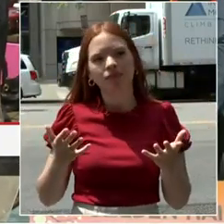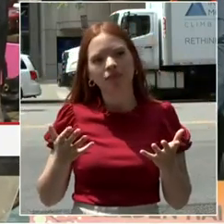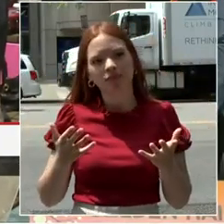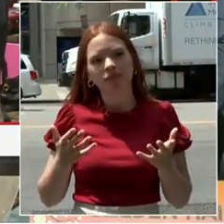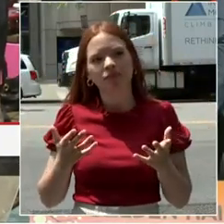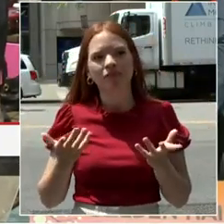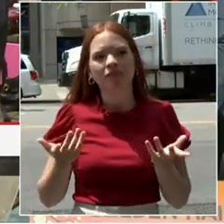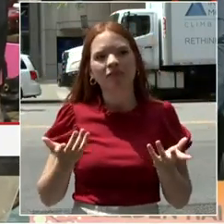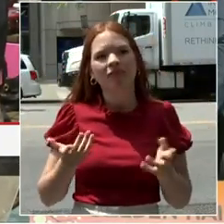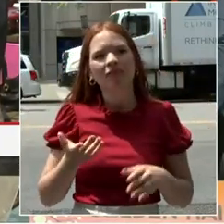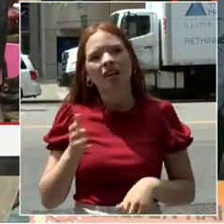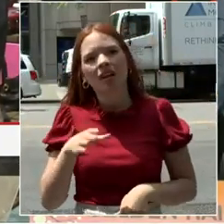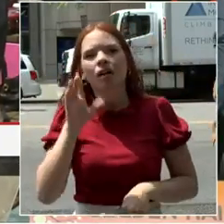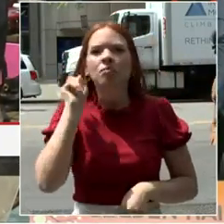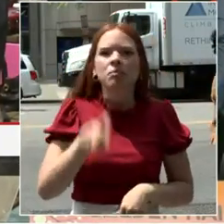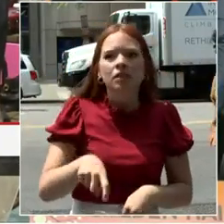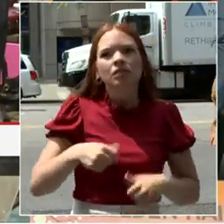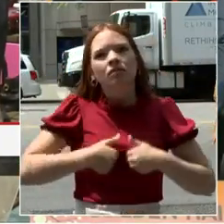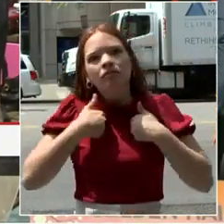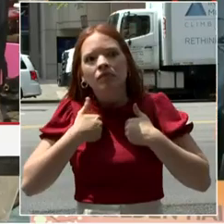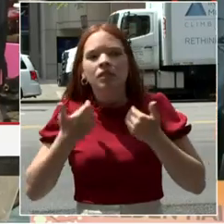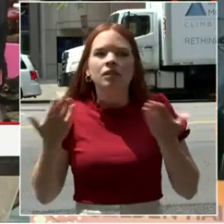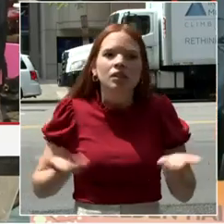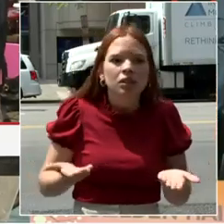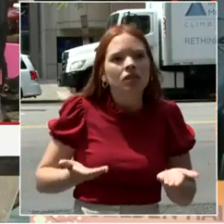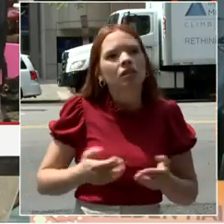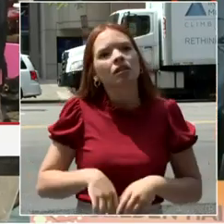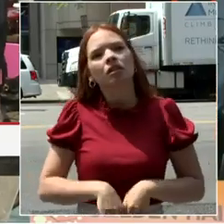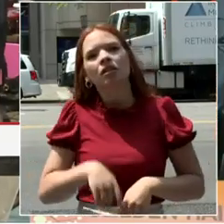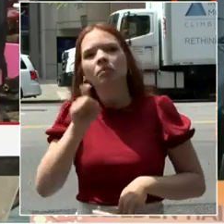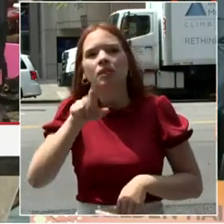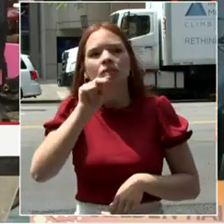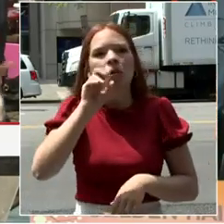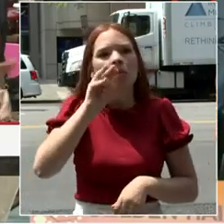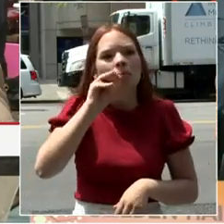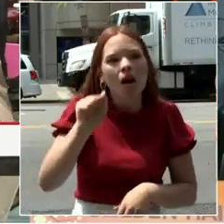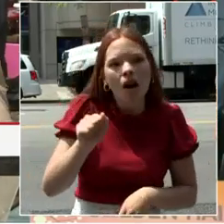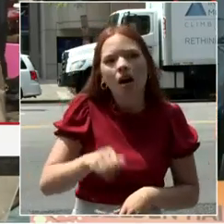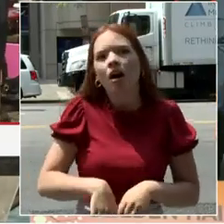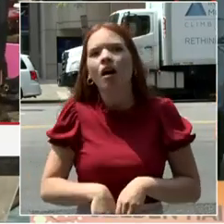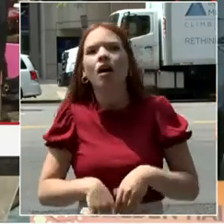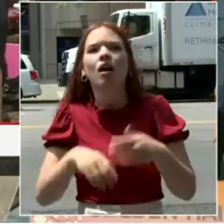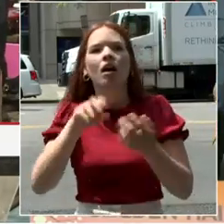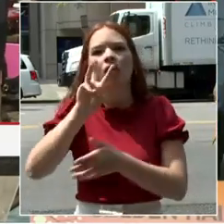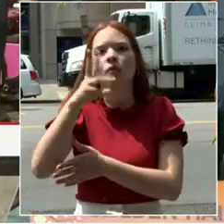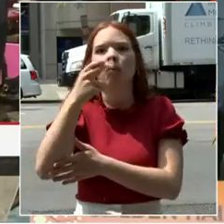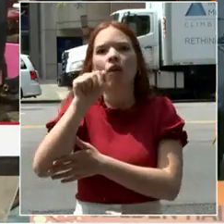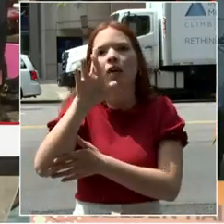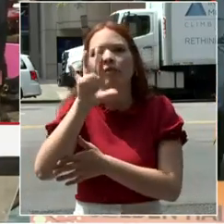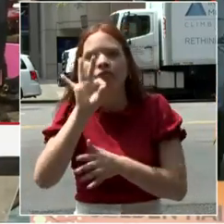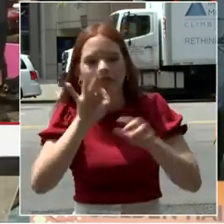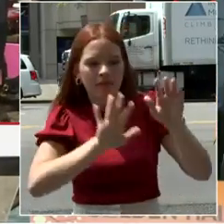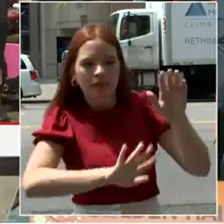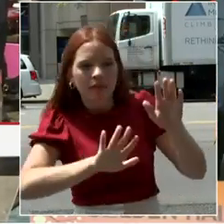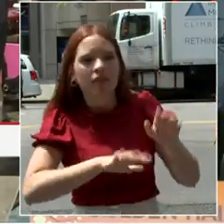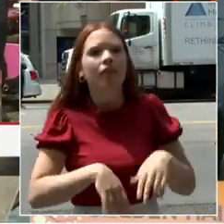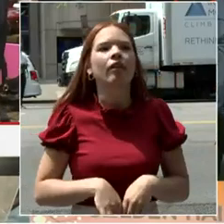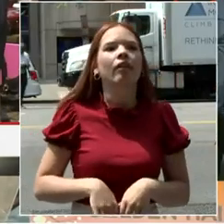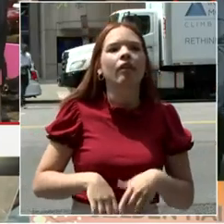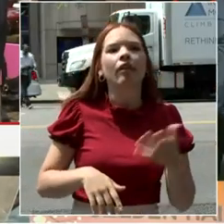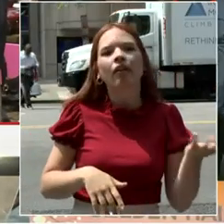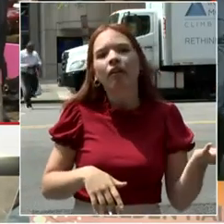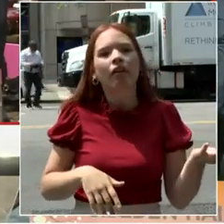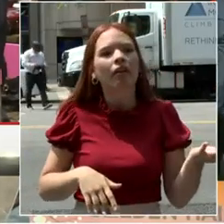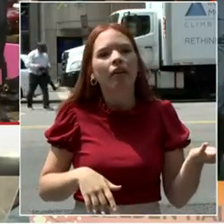or, you know, in Brooklyn or every neighborhood should have a great school and restaurants